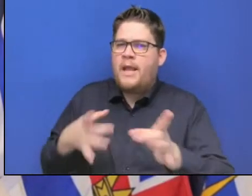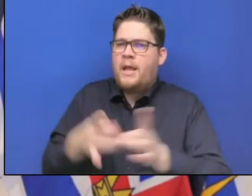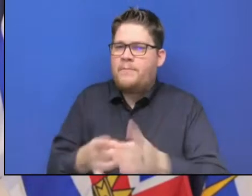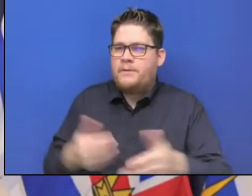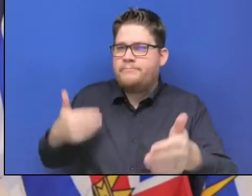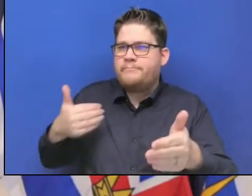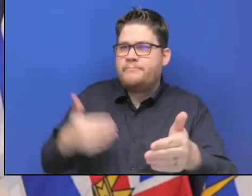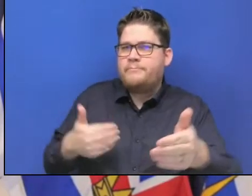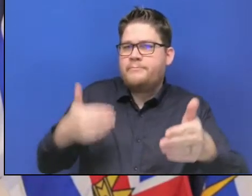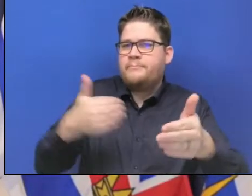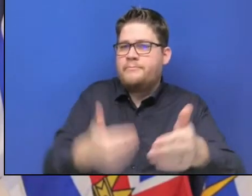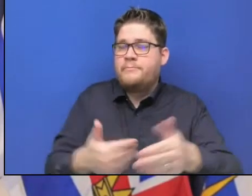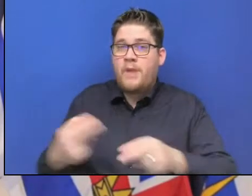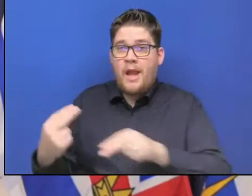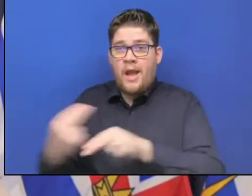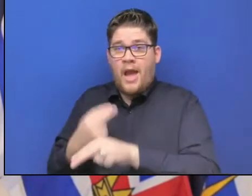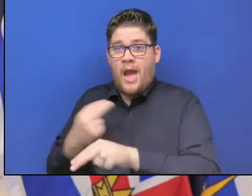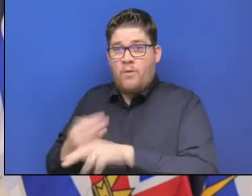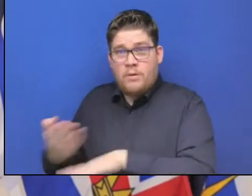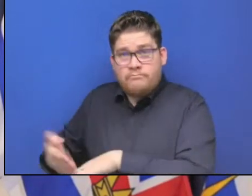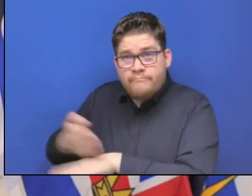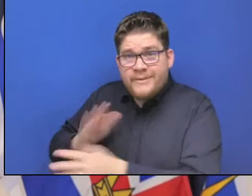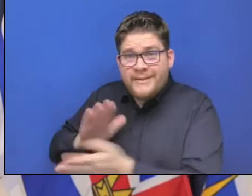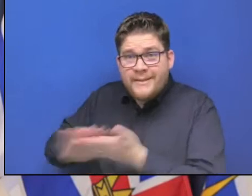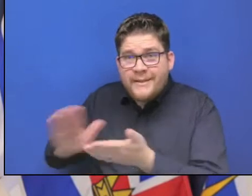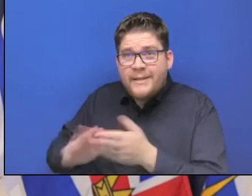on what restrictions may be lifted.